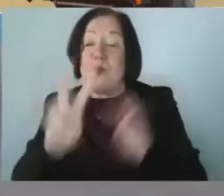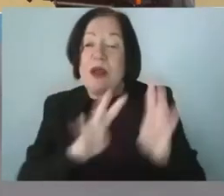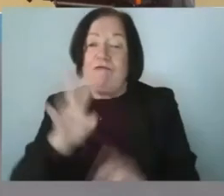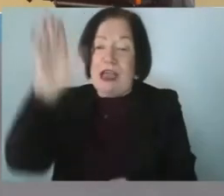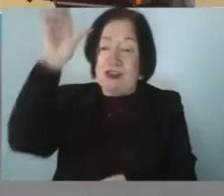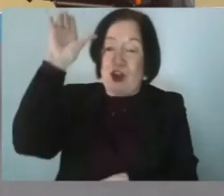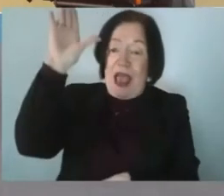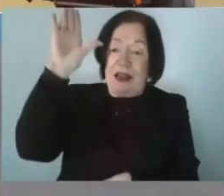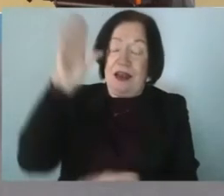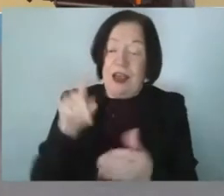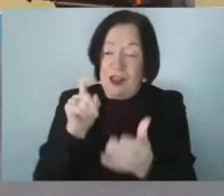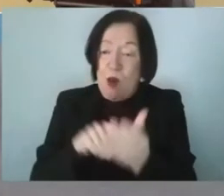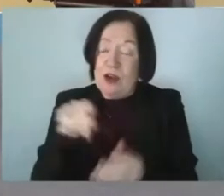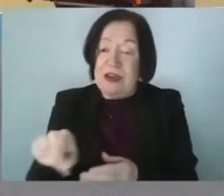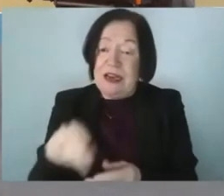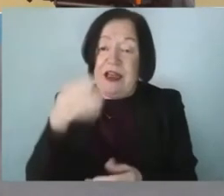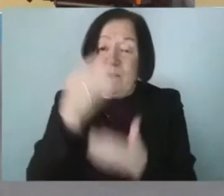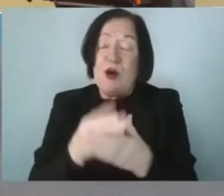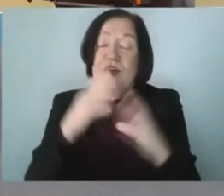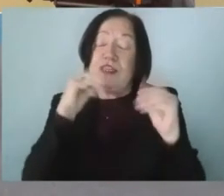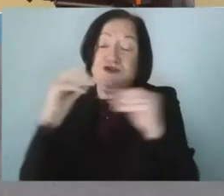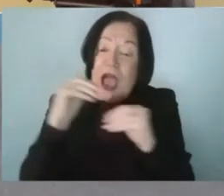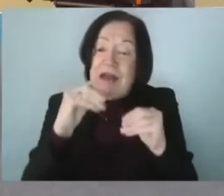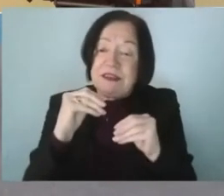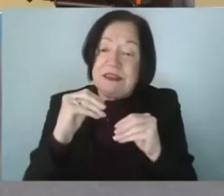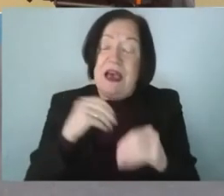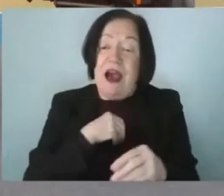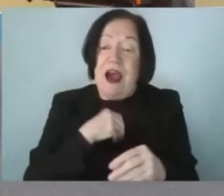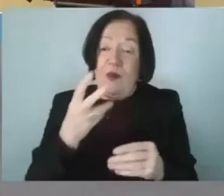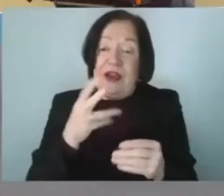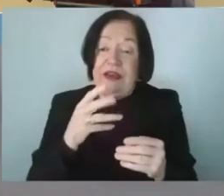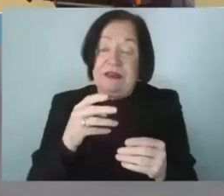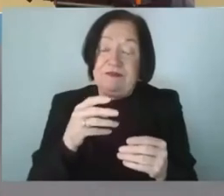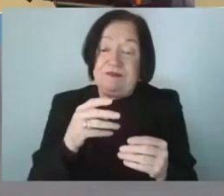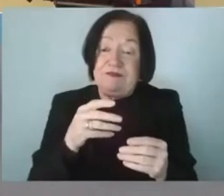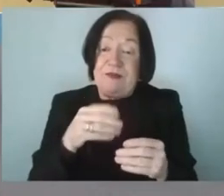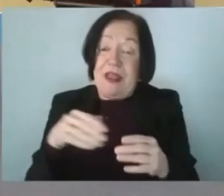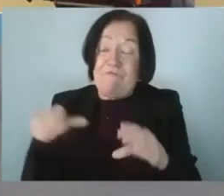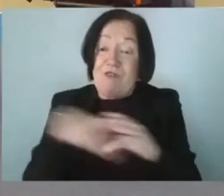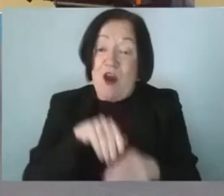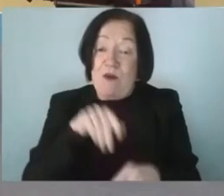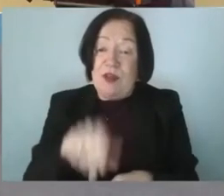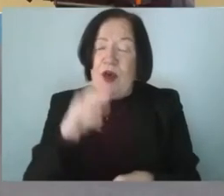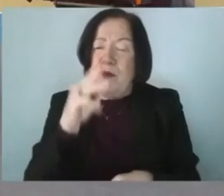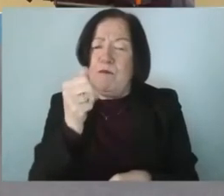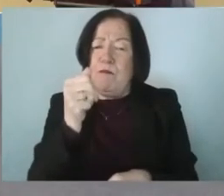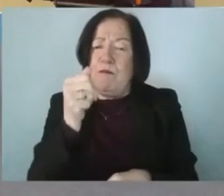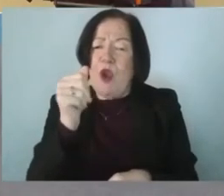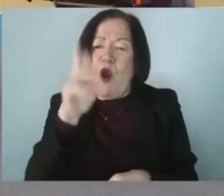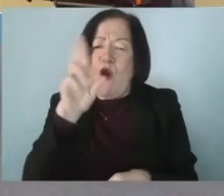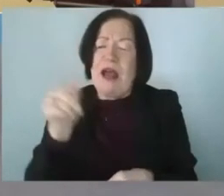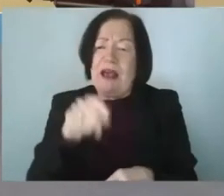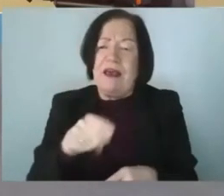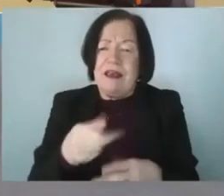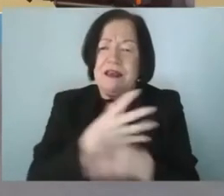with the button at the bottom uh put it in the chat function and i will get to it as well um maura um i suppose there's a a